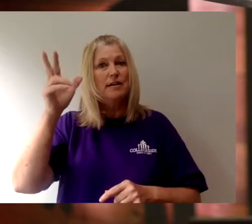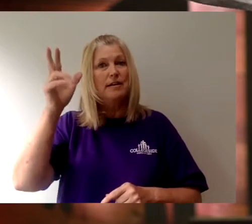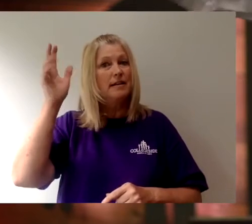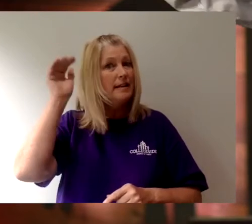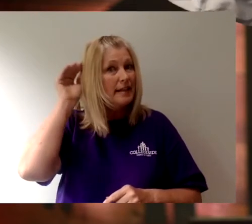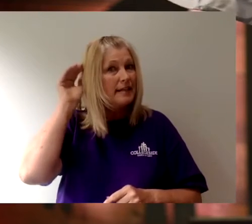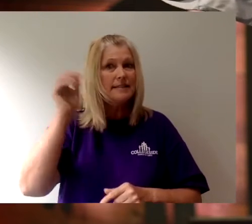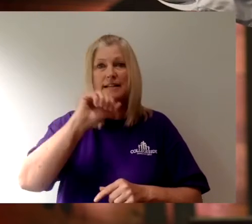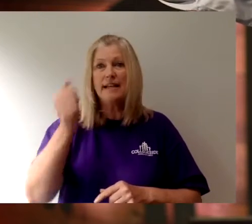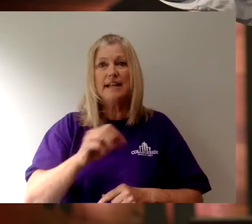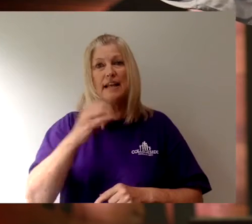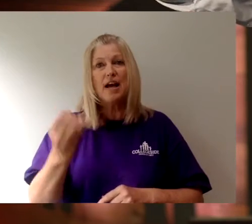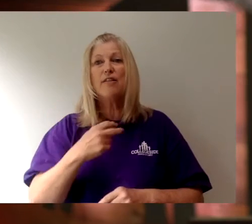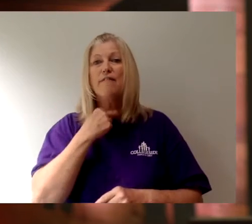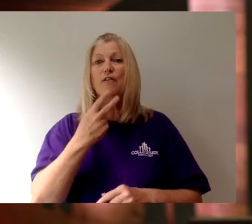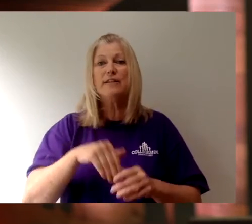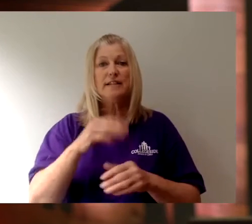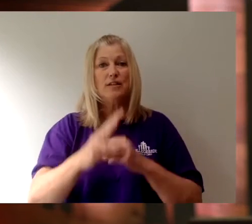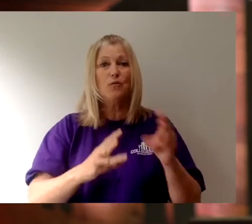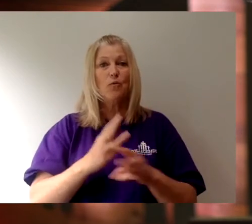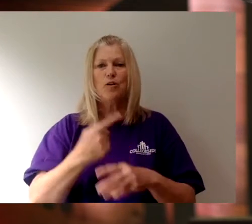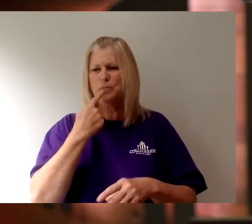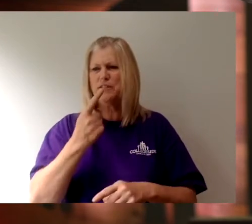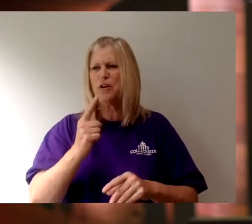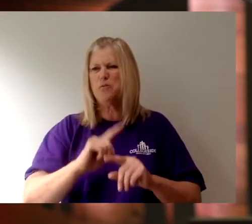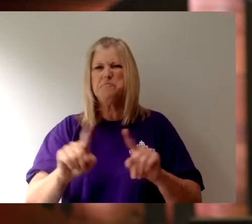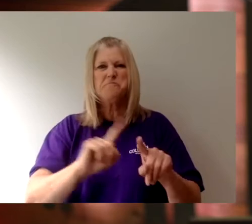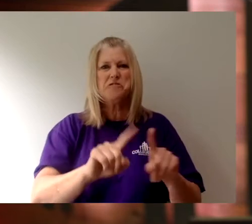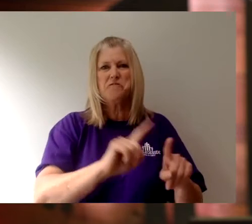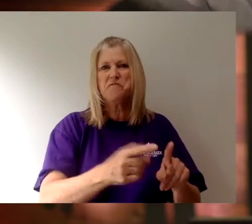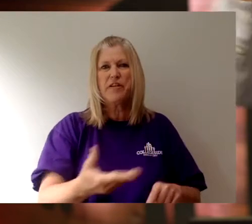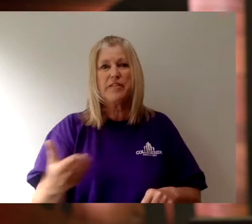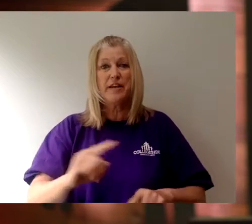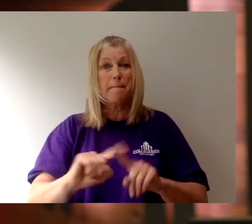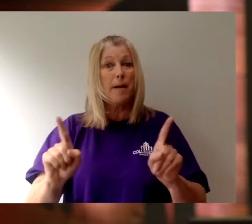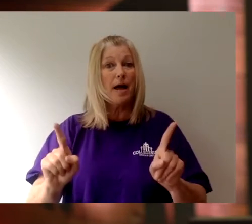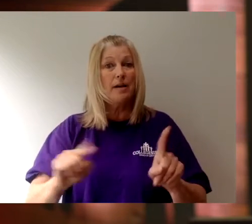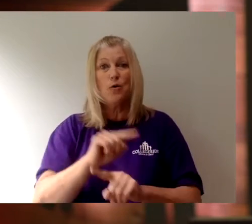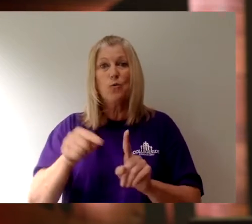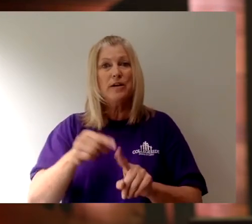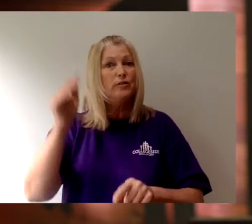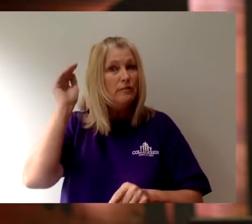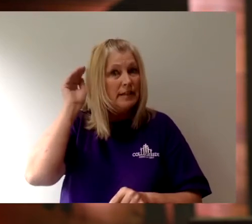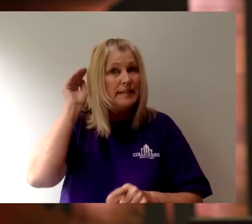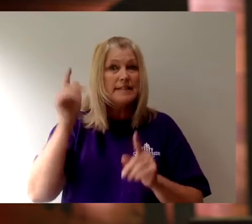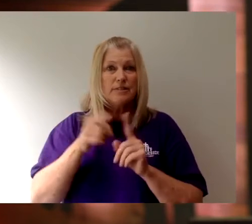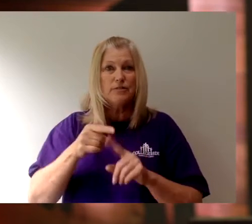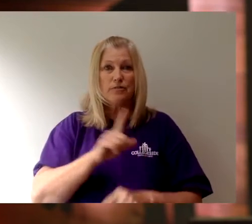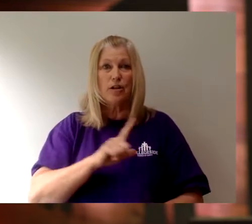in the world, you will be told everything else. But when you listen to the Lord,